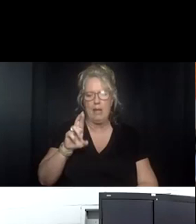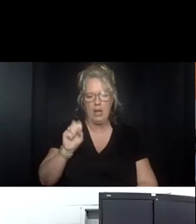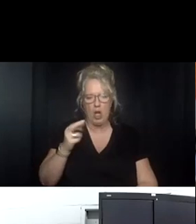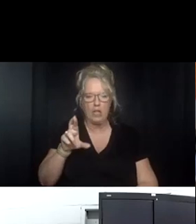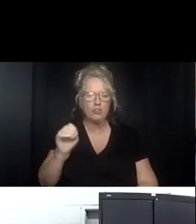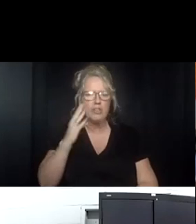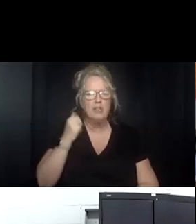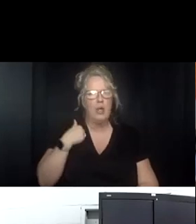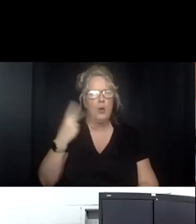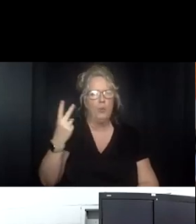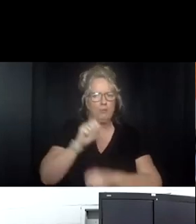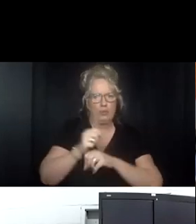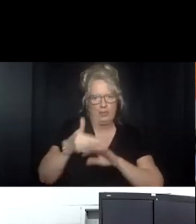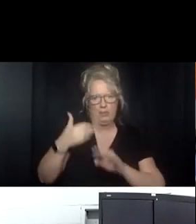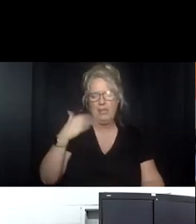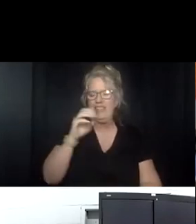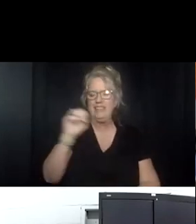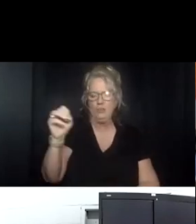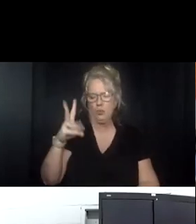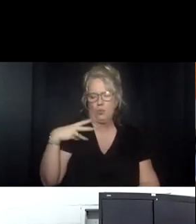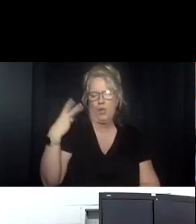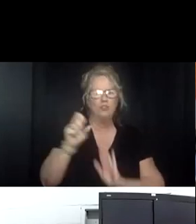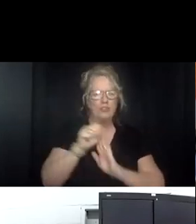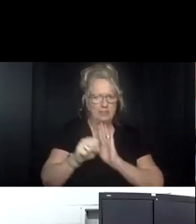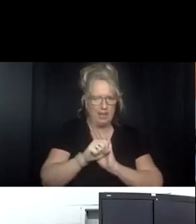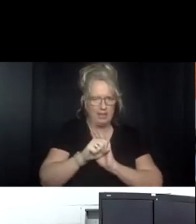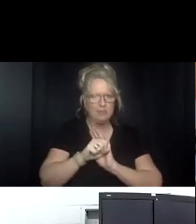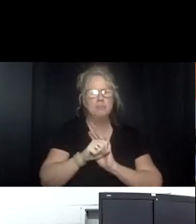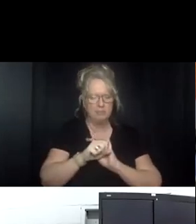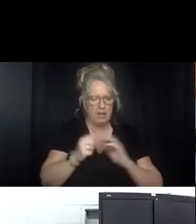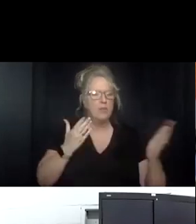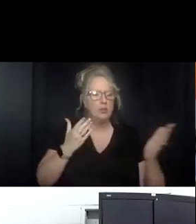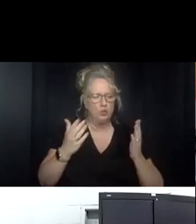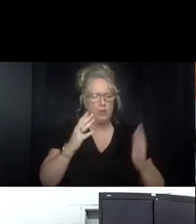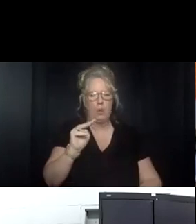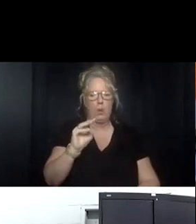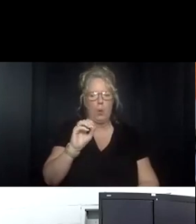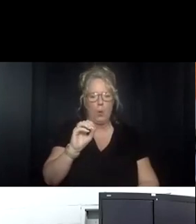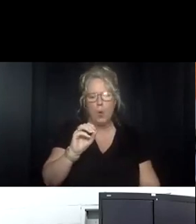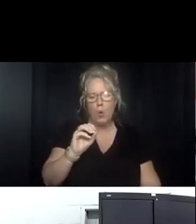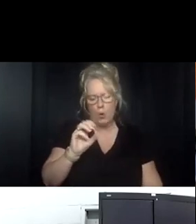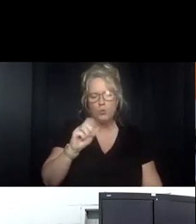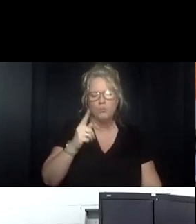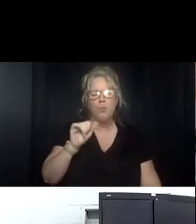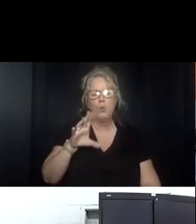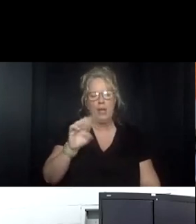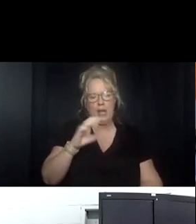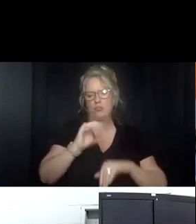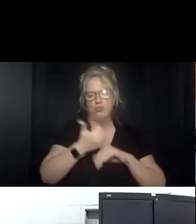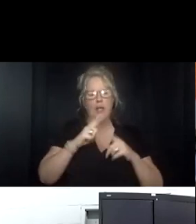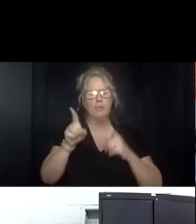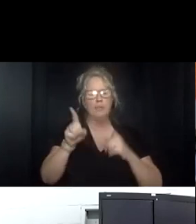urban and rural counties in eastern washington state which included serving the spokane tribe of indians and the colville confederated